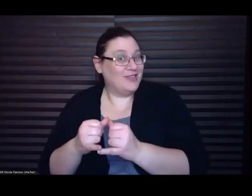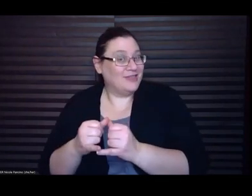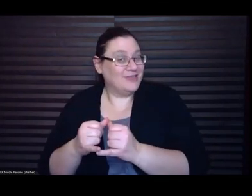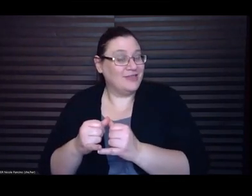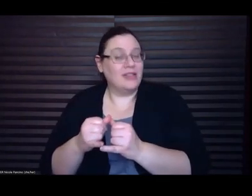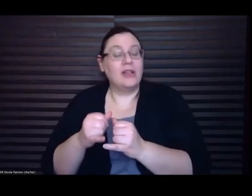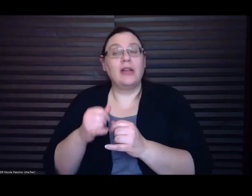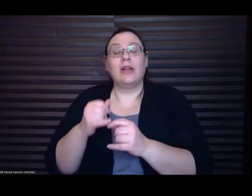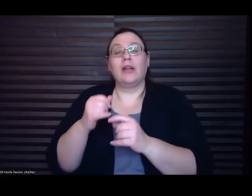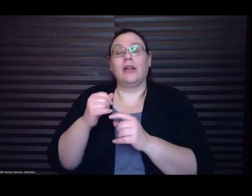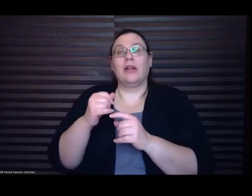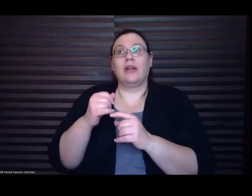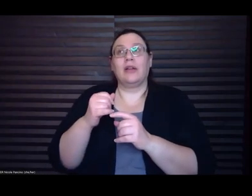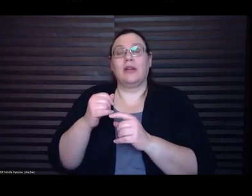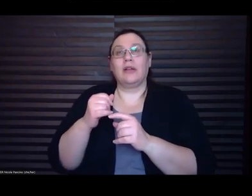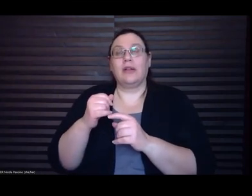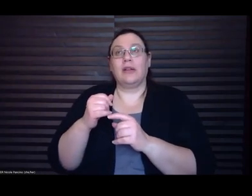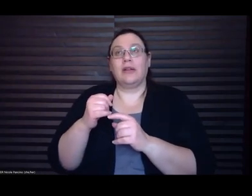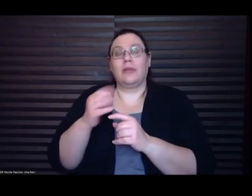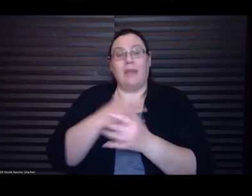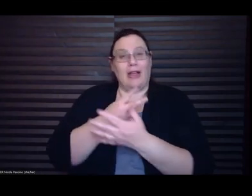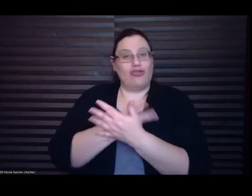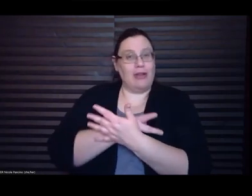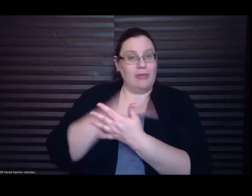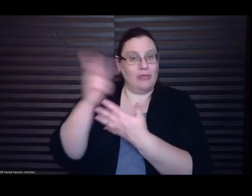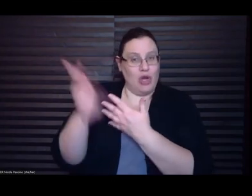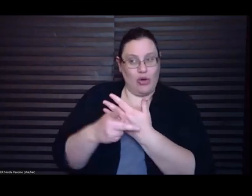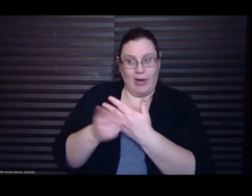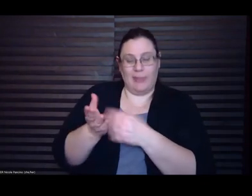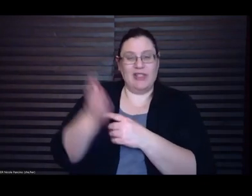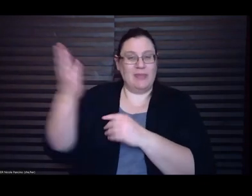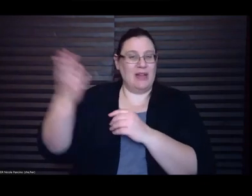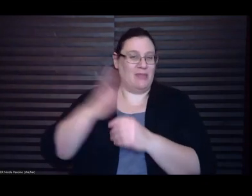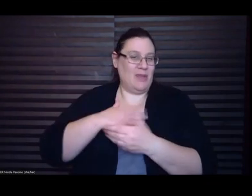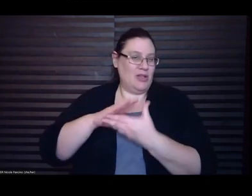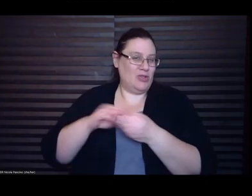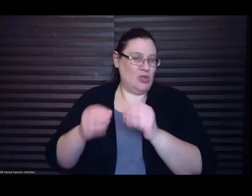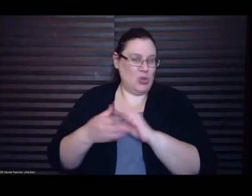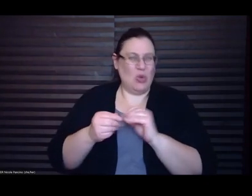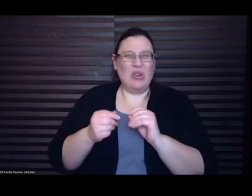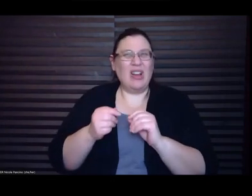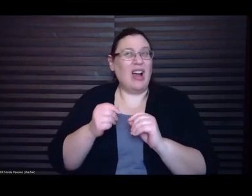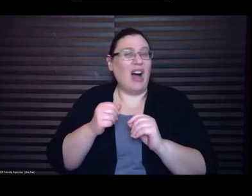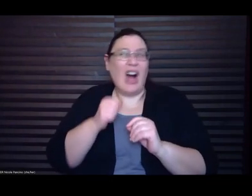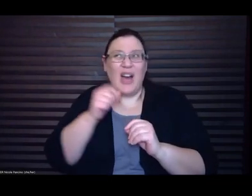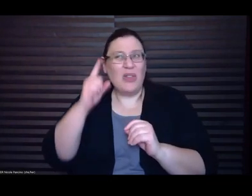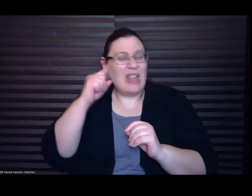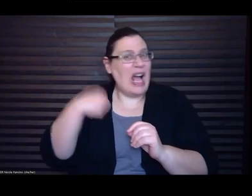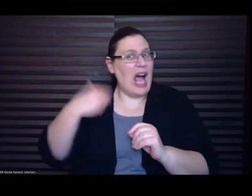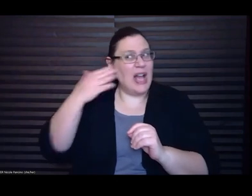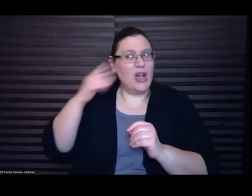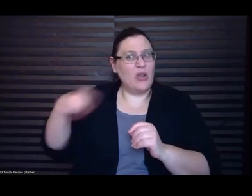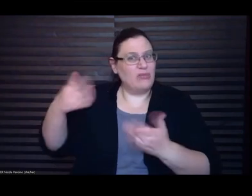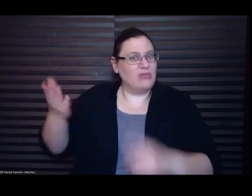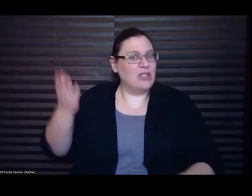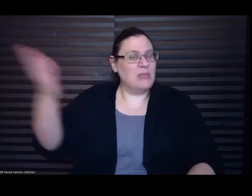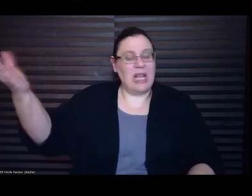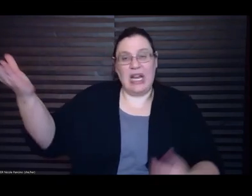a story of mine I don't think I even knew that they did they didn't ask me